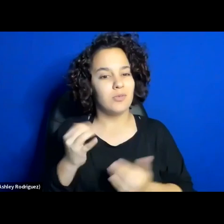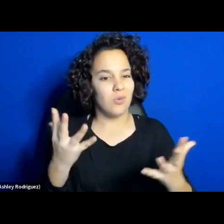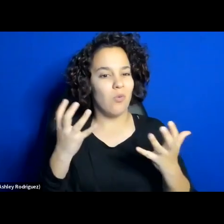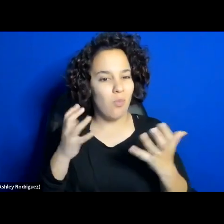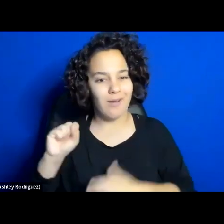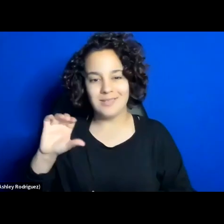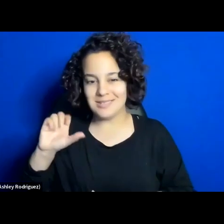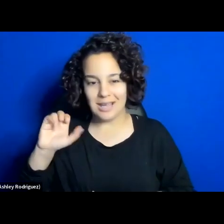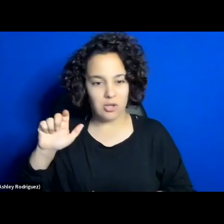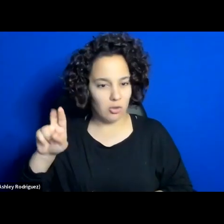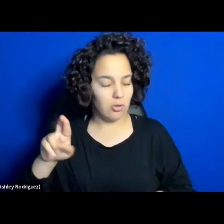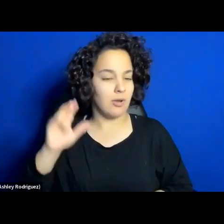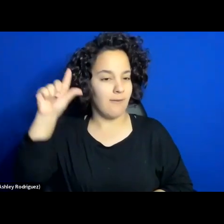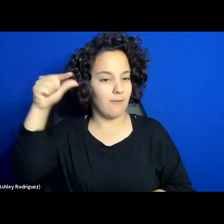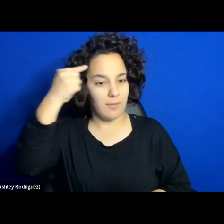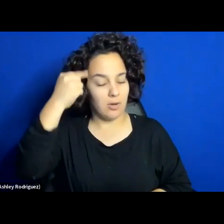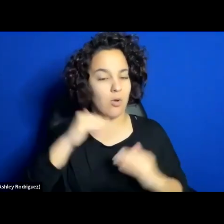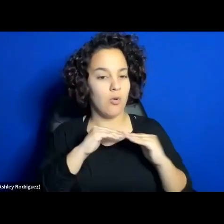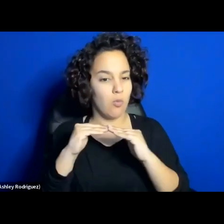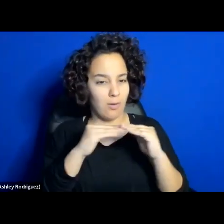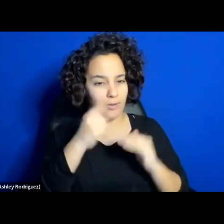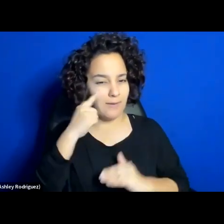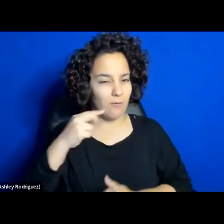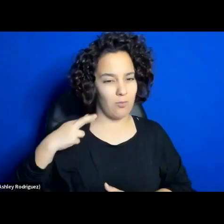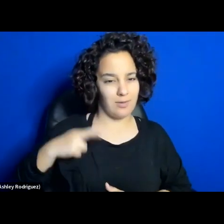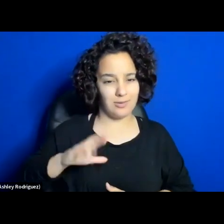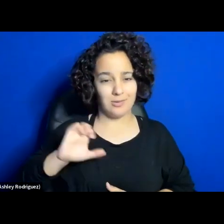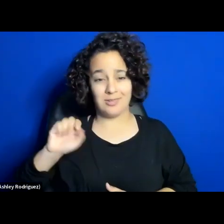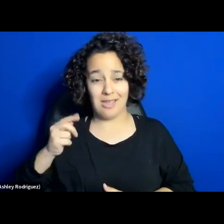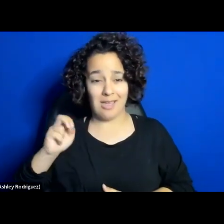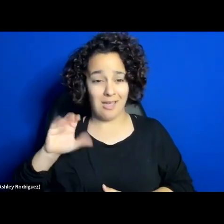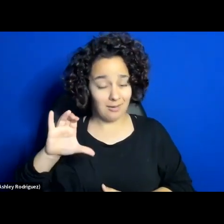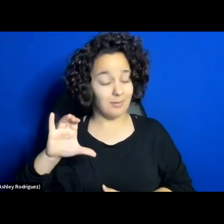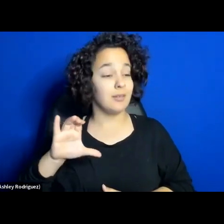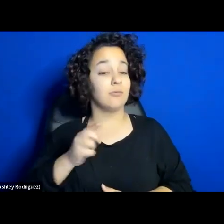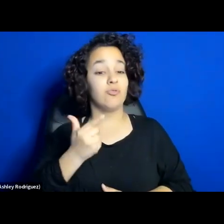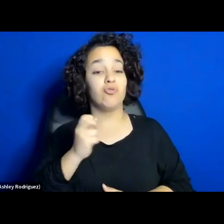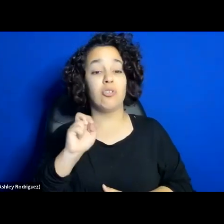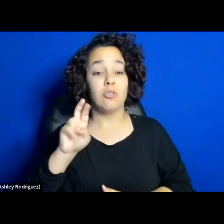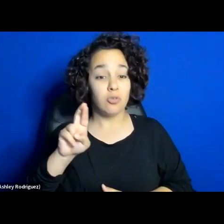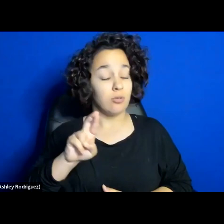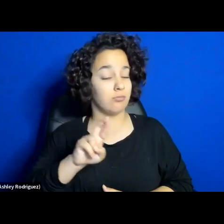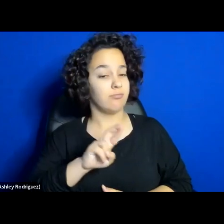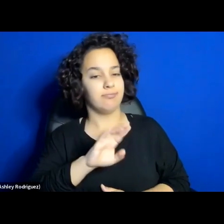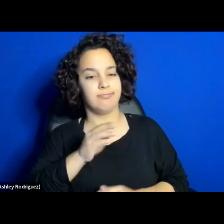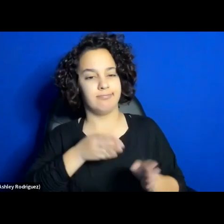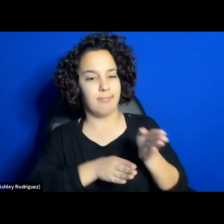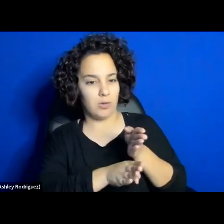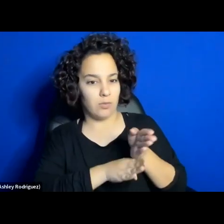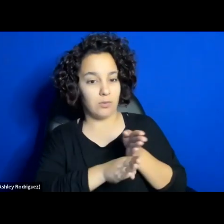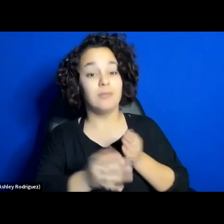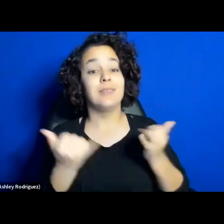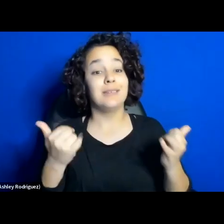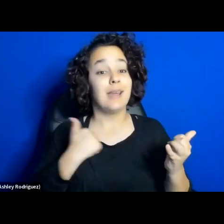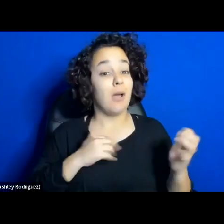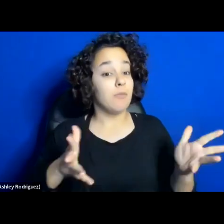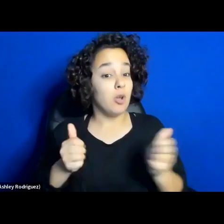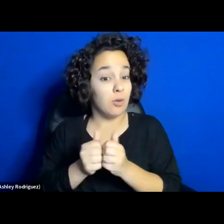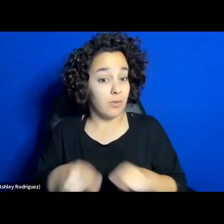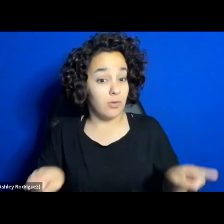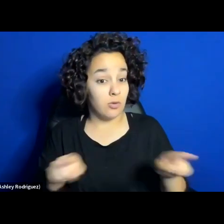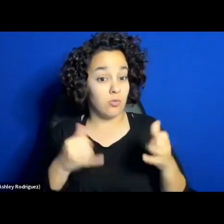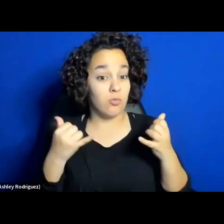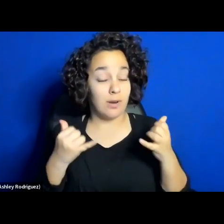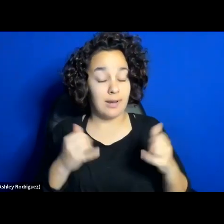expression and equality for religious, ethnic and gender minorities. As I'm talking to you, it seems that the state